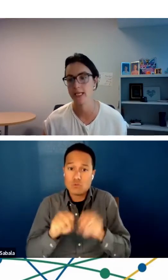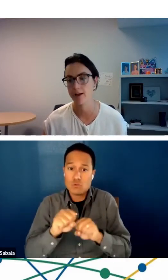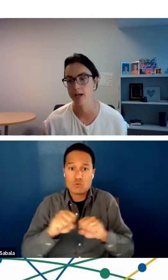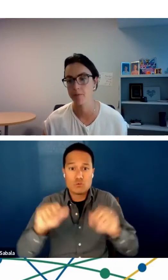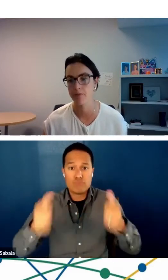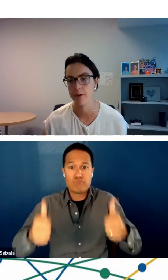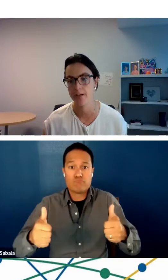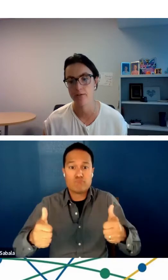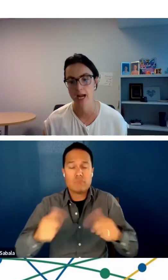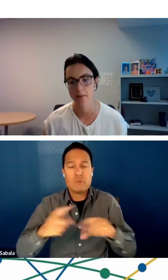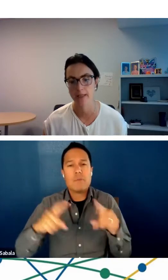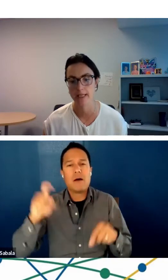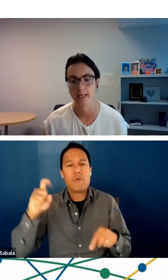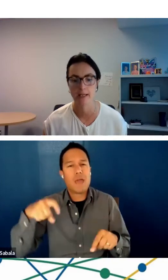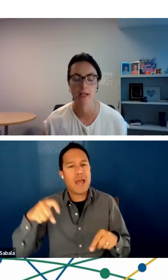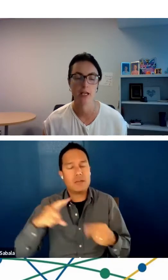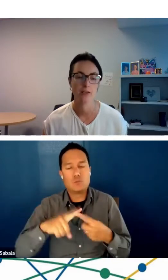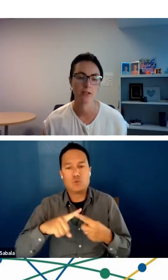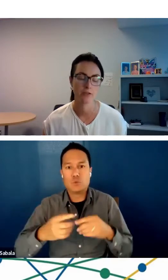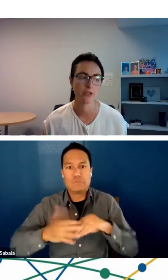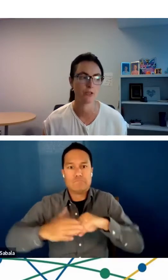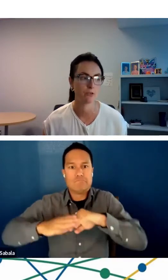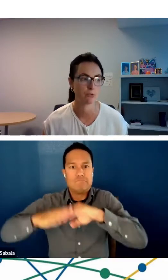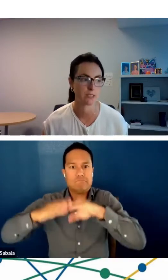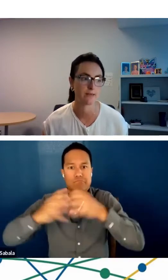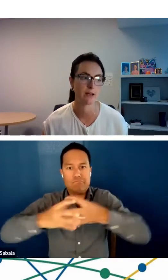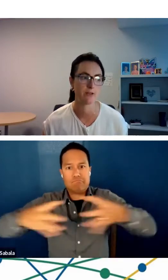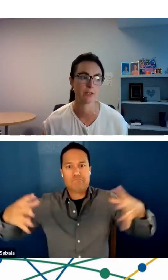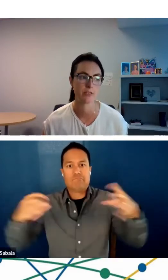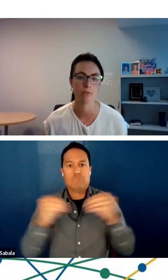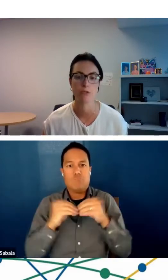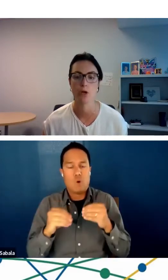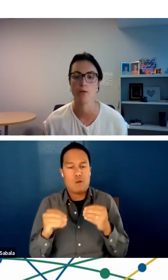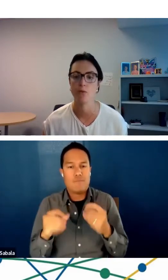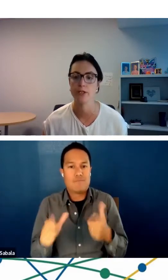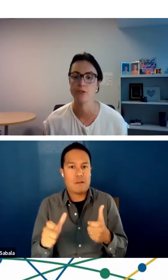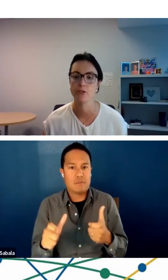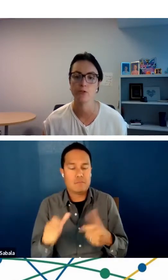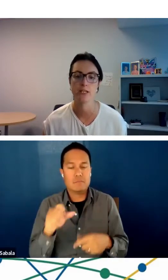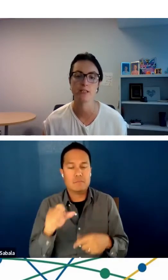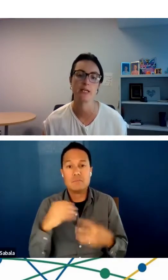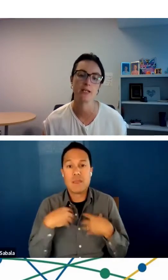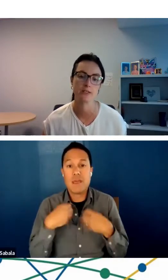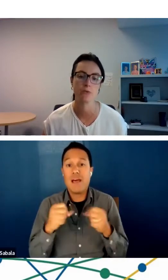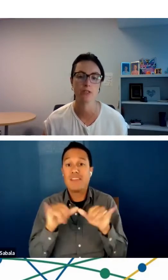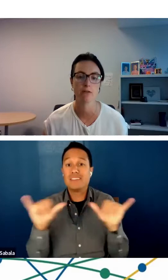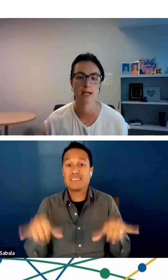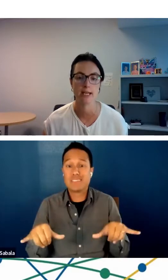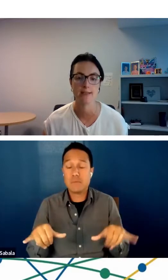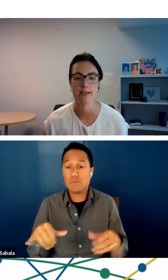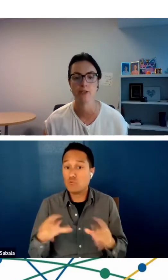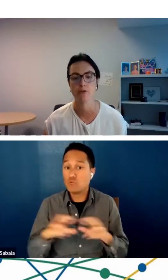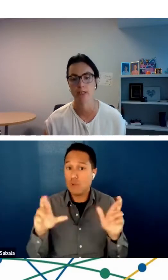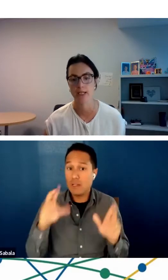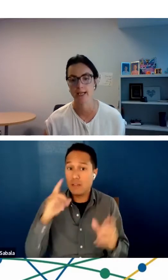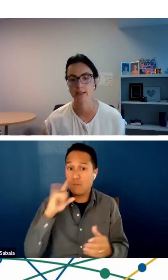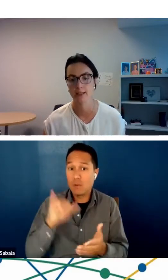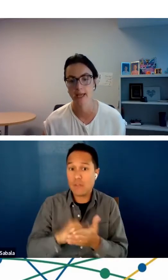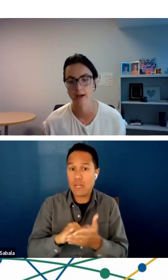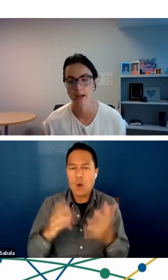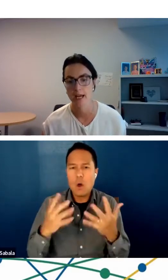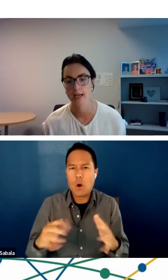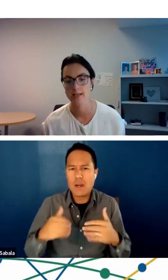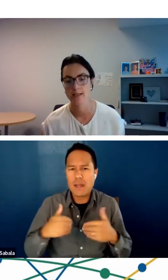had to be scaled up very rapidly. And the good news was that the health system was well poised to do this because there was already a Center for